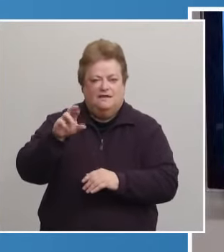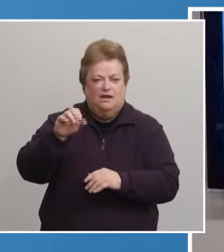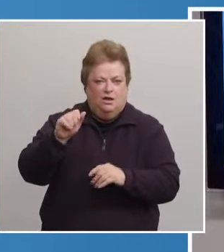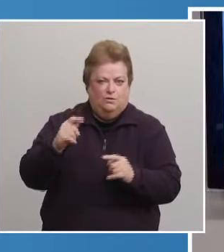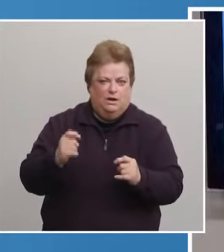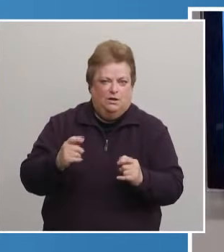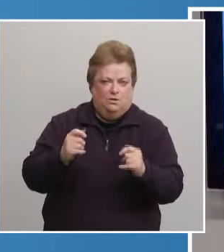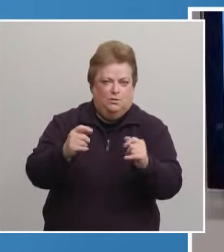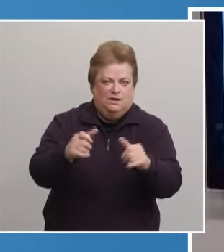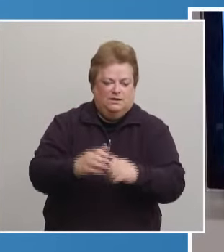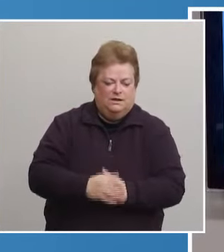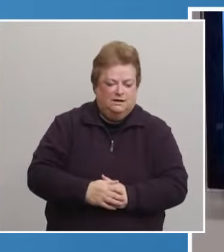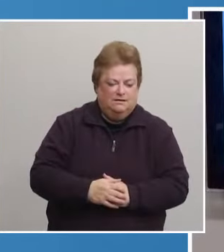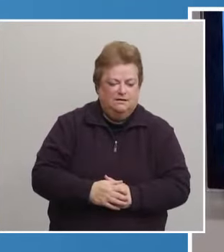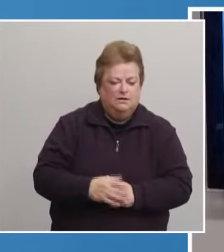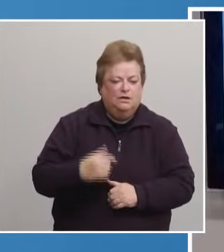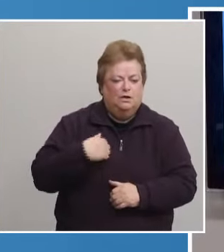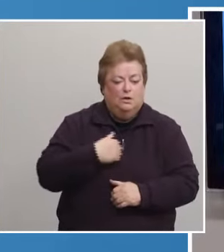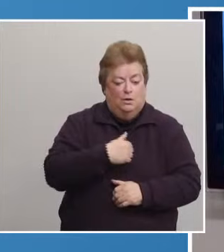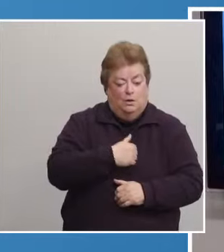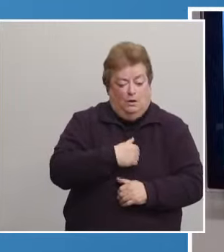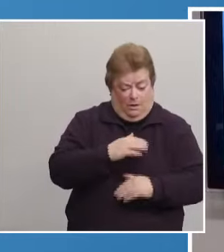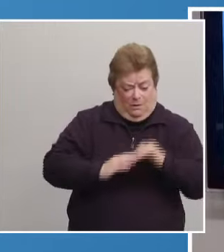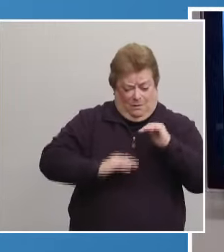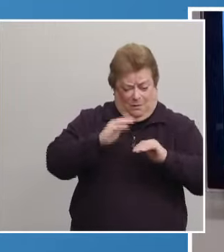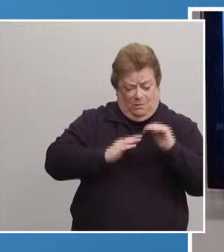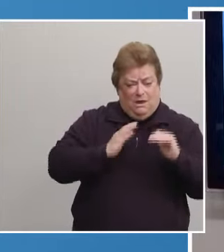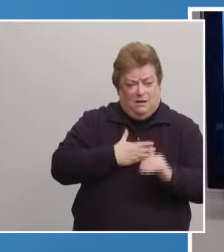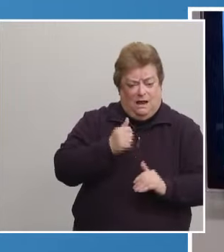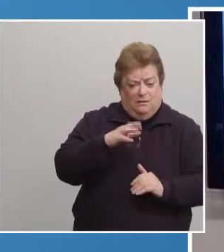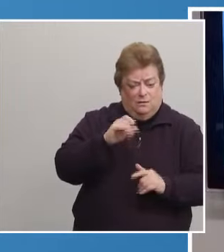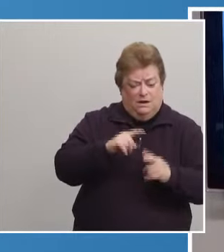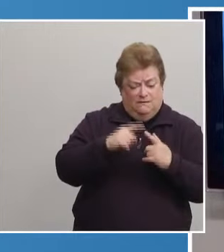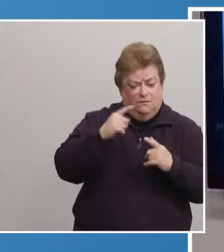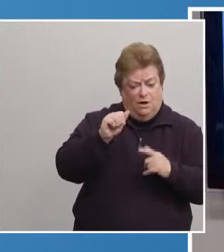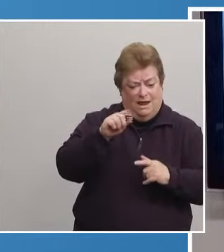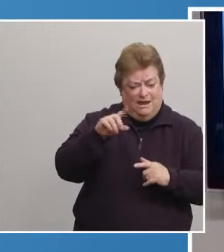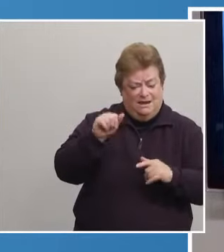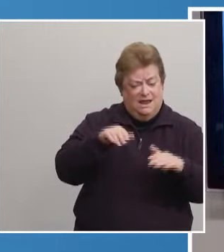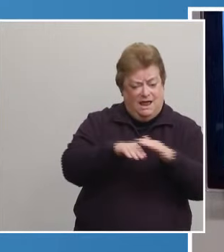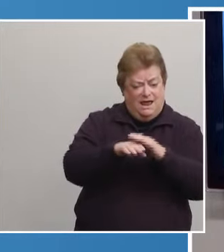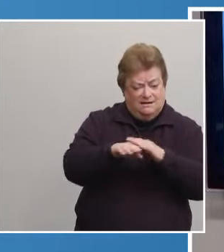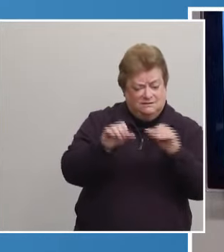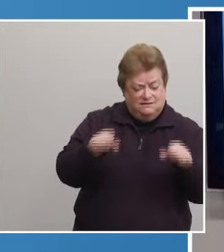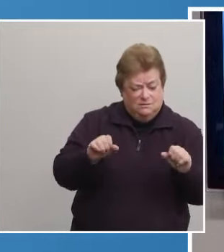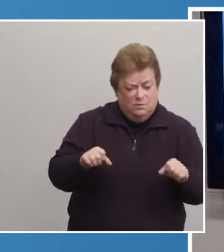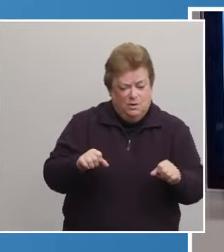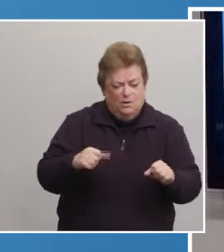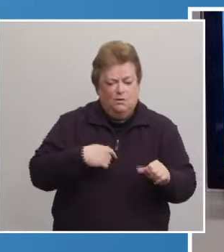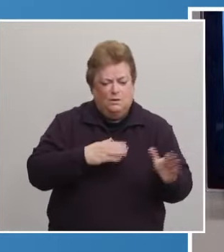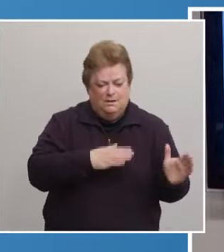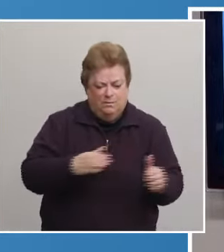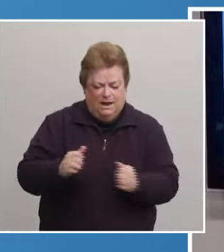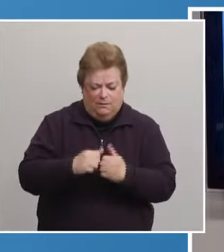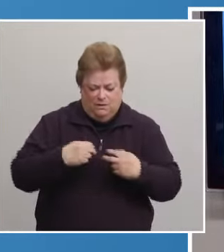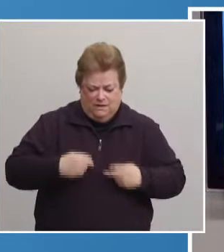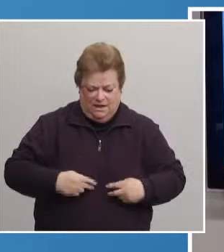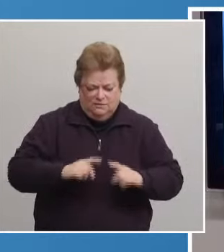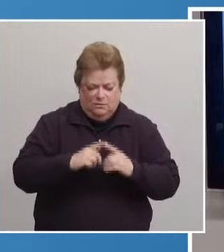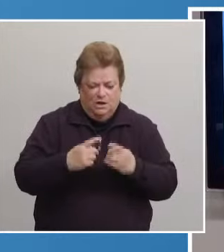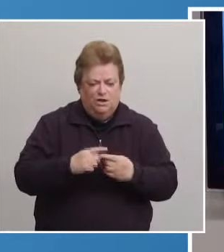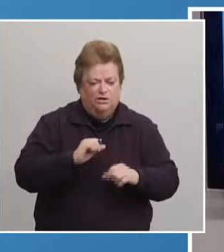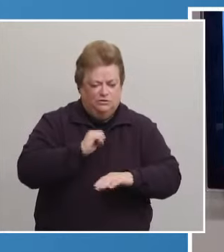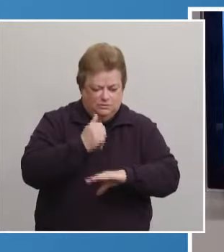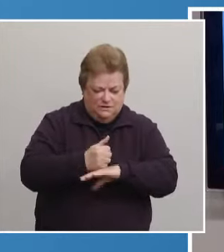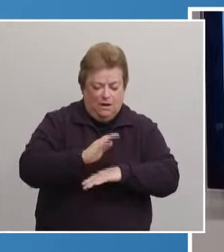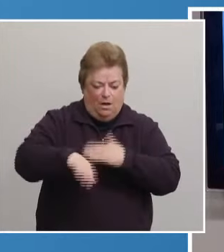Pinnacle Bank Arena was built to be ADA accessible. We have planned with the health department to make this clinic set all on